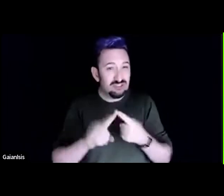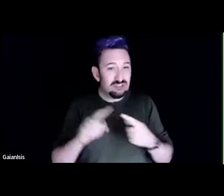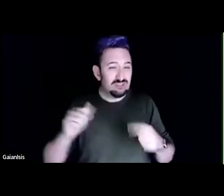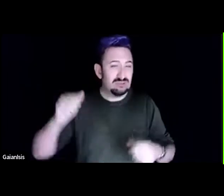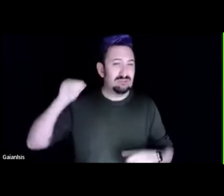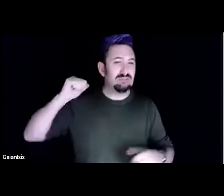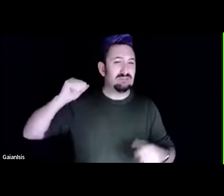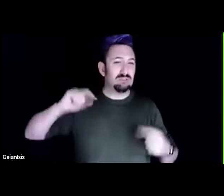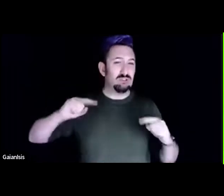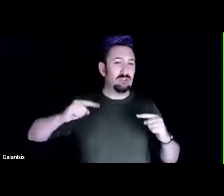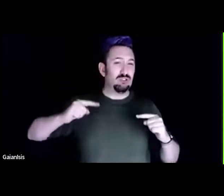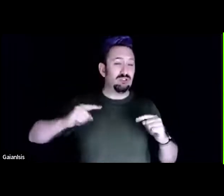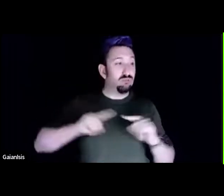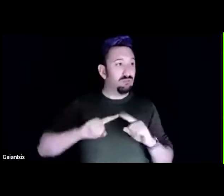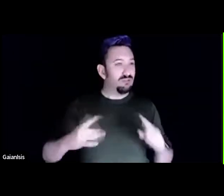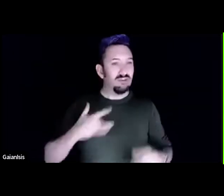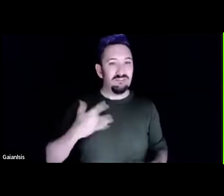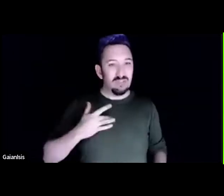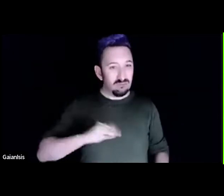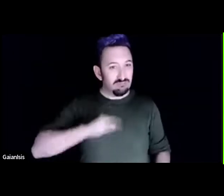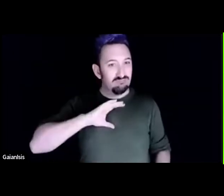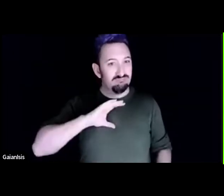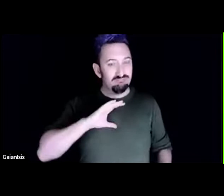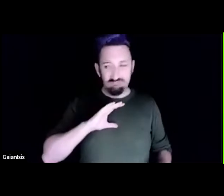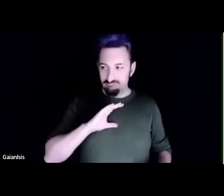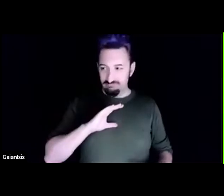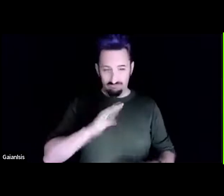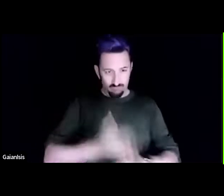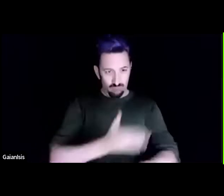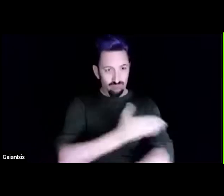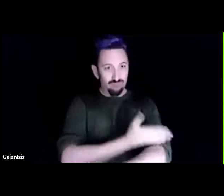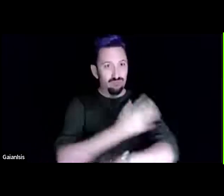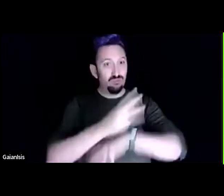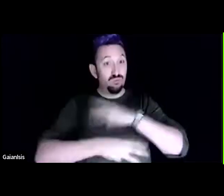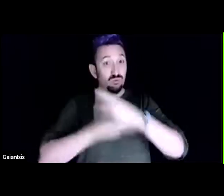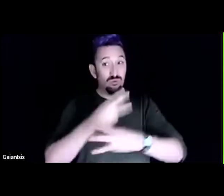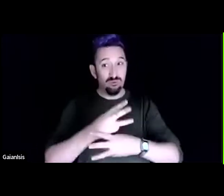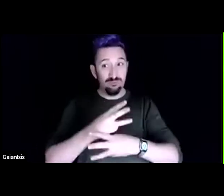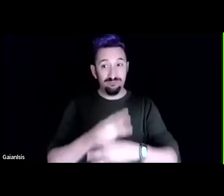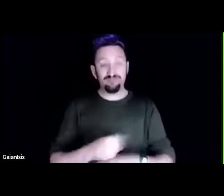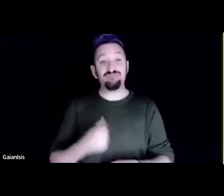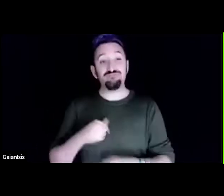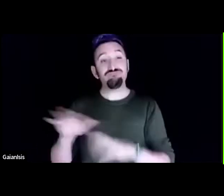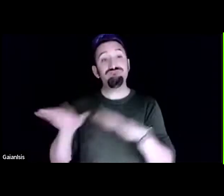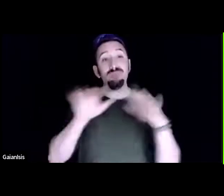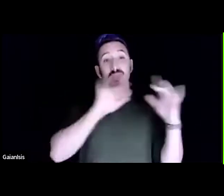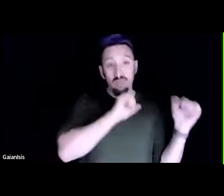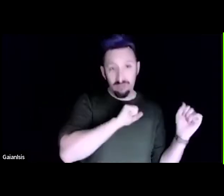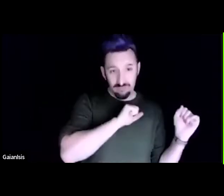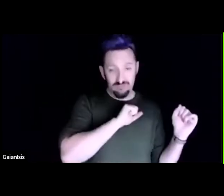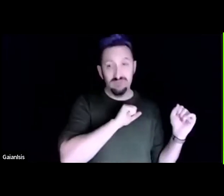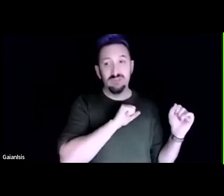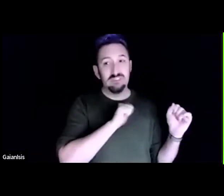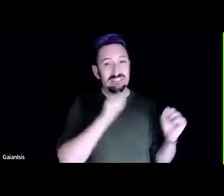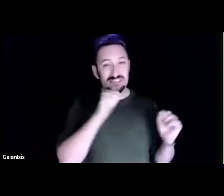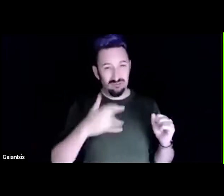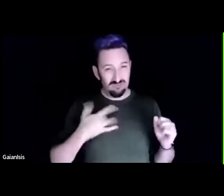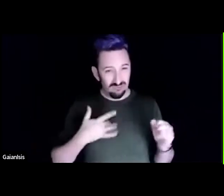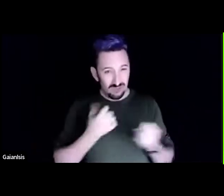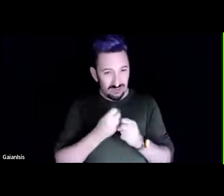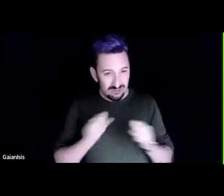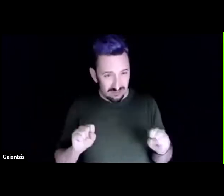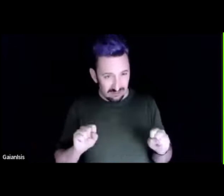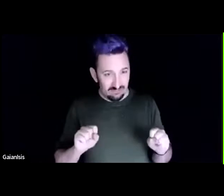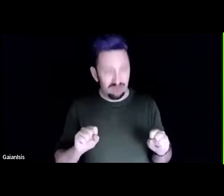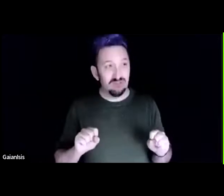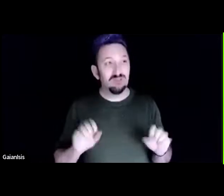And after I had my child away from the reservation, I left because I didn't feel safe there. And I relocated across